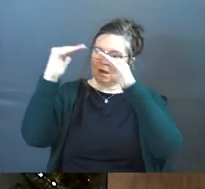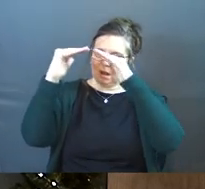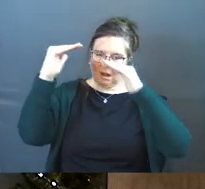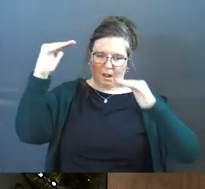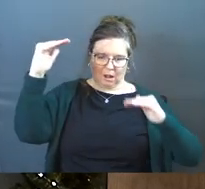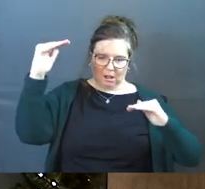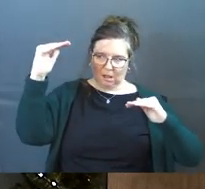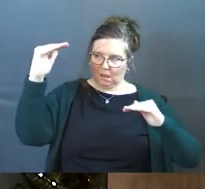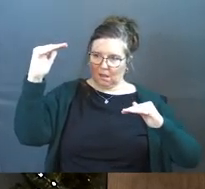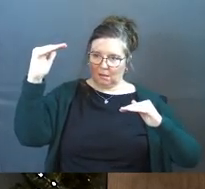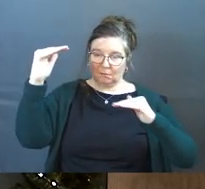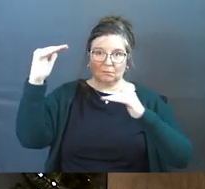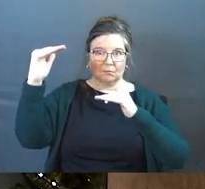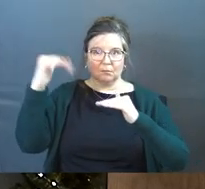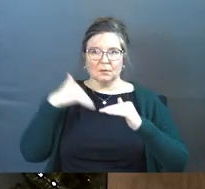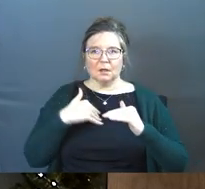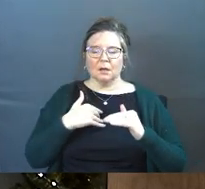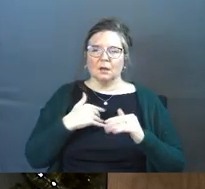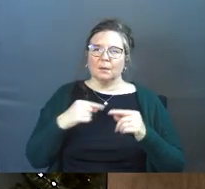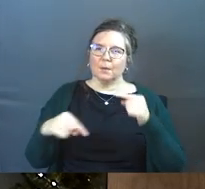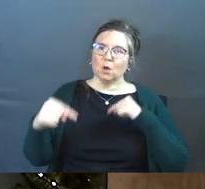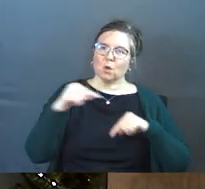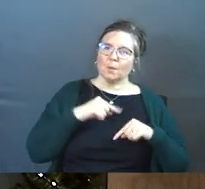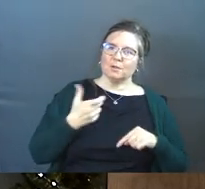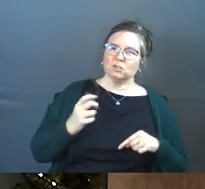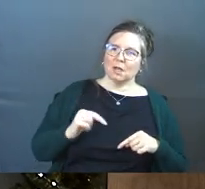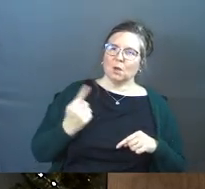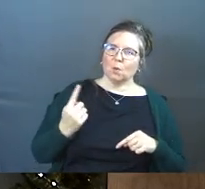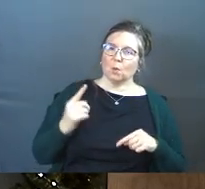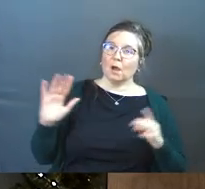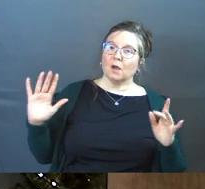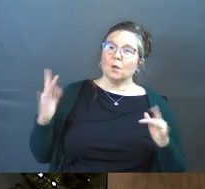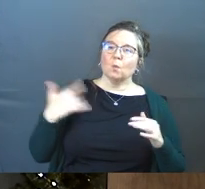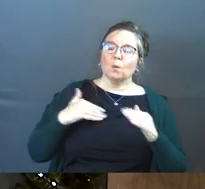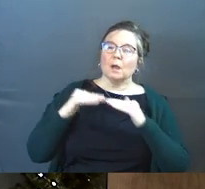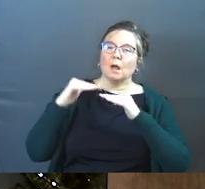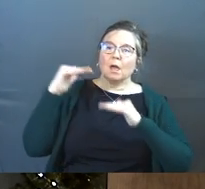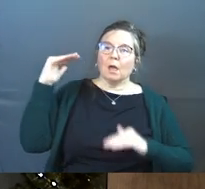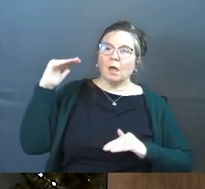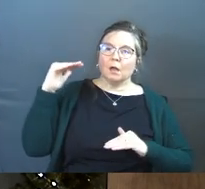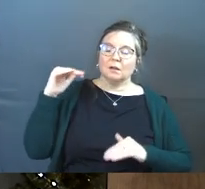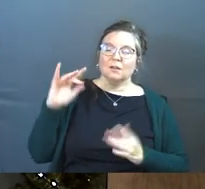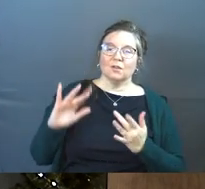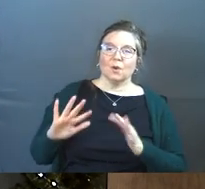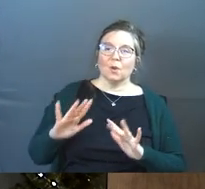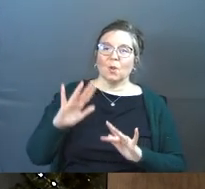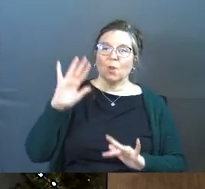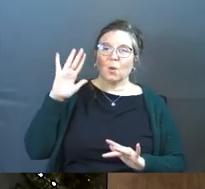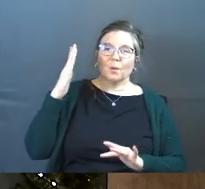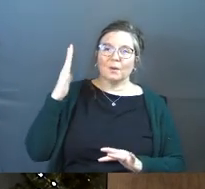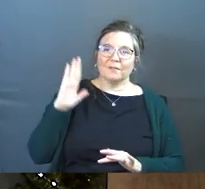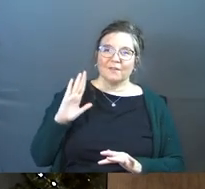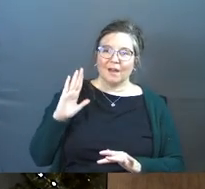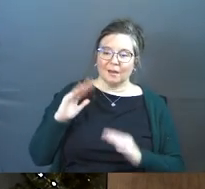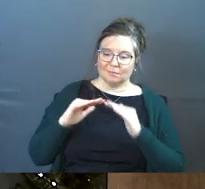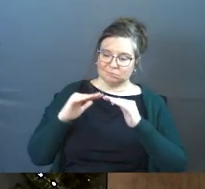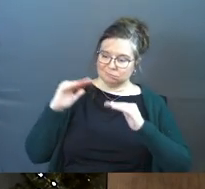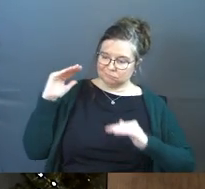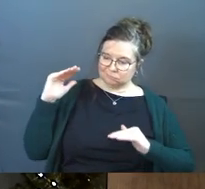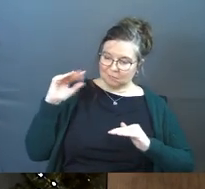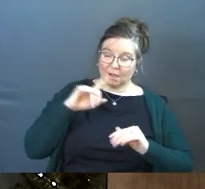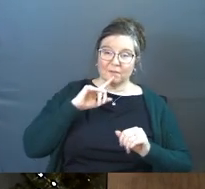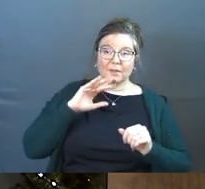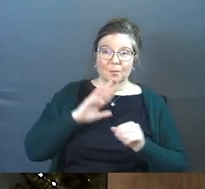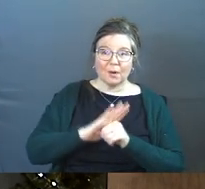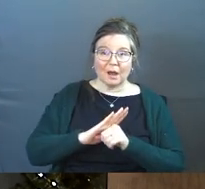back to Genesis one. What did we fall short of? The glory of God. We fell short of the